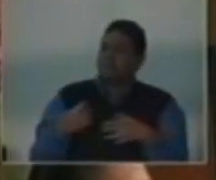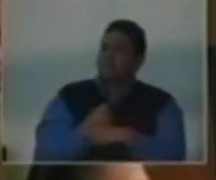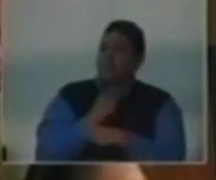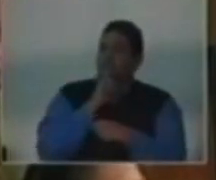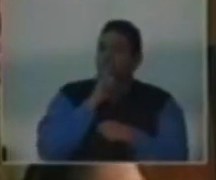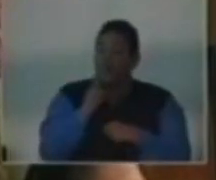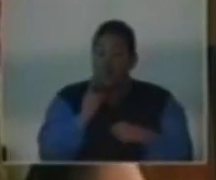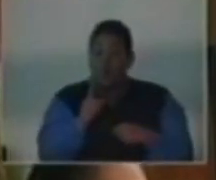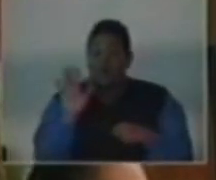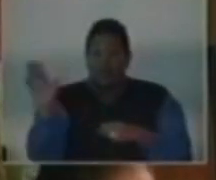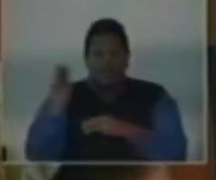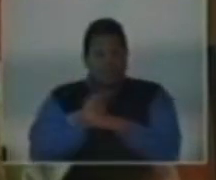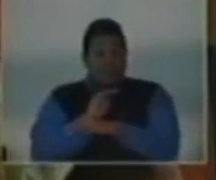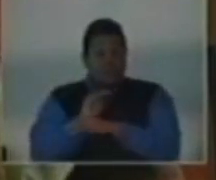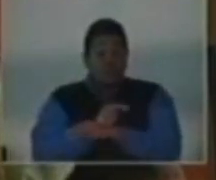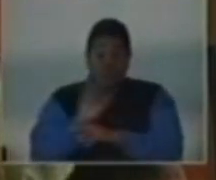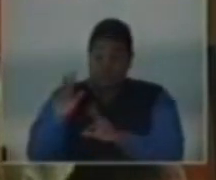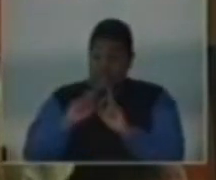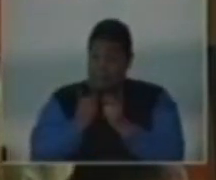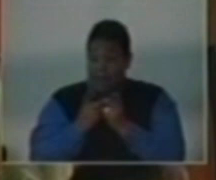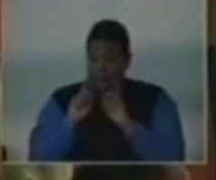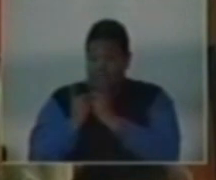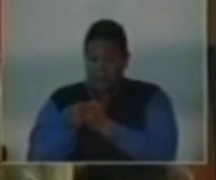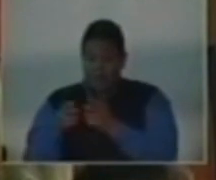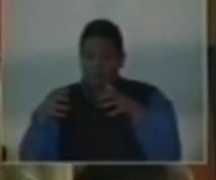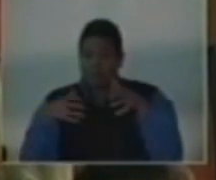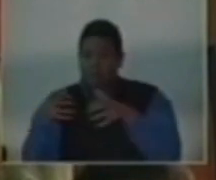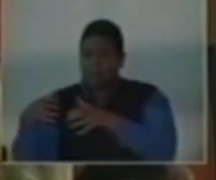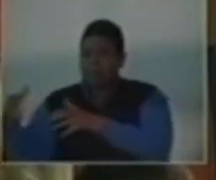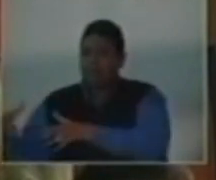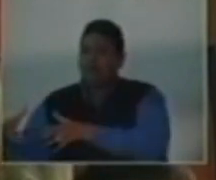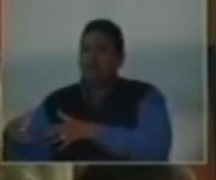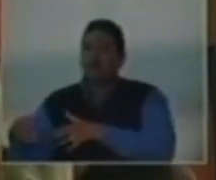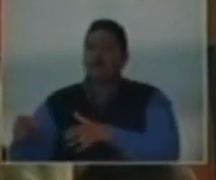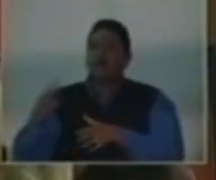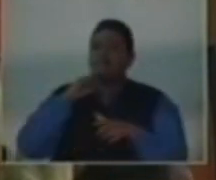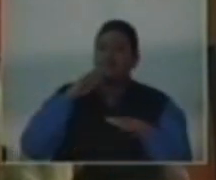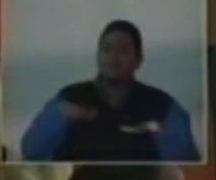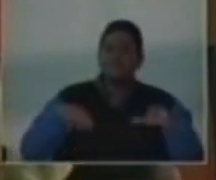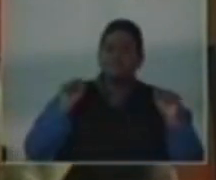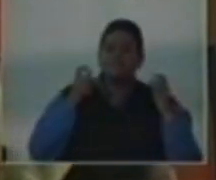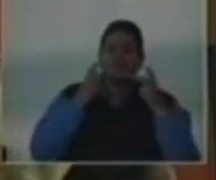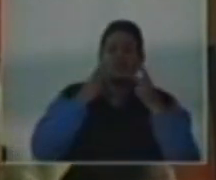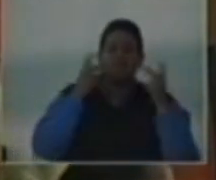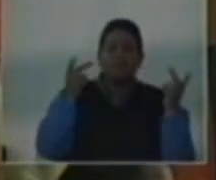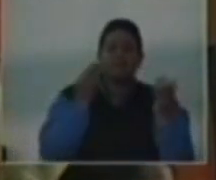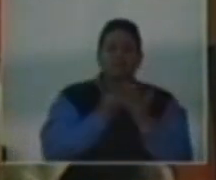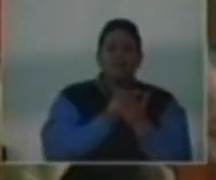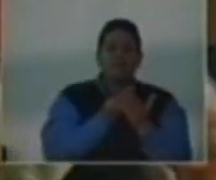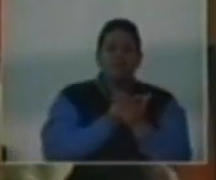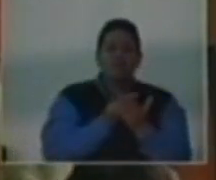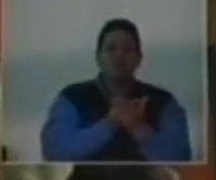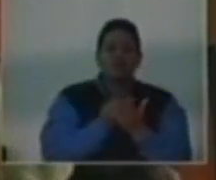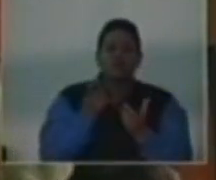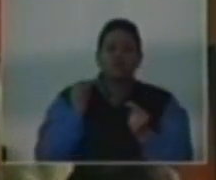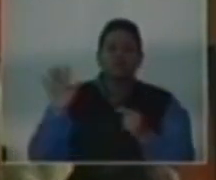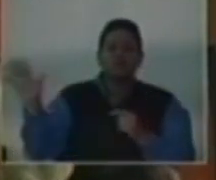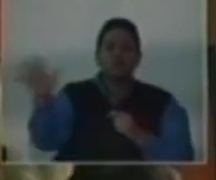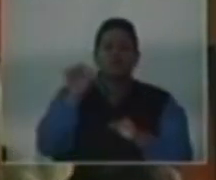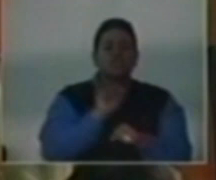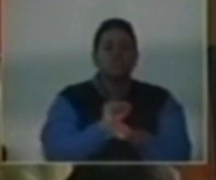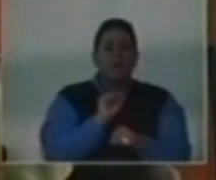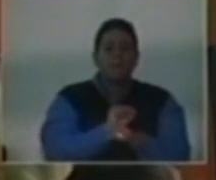that its ministries that are a call on the public's budget do their jobs.